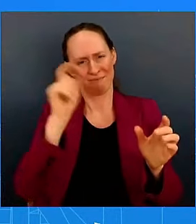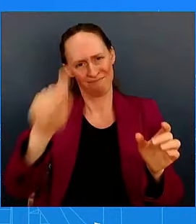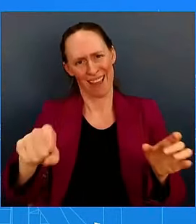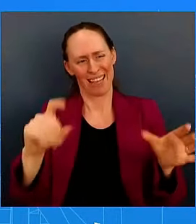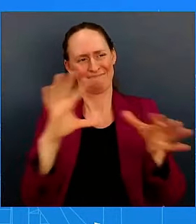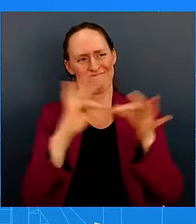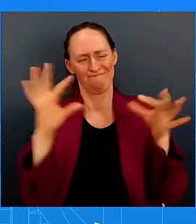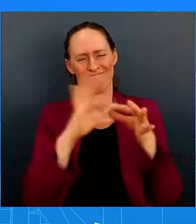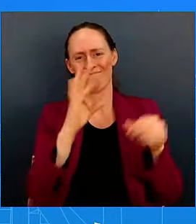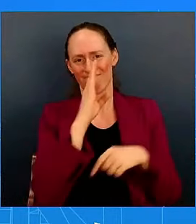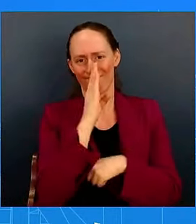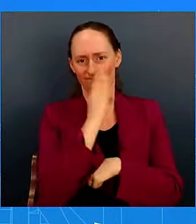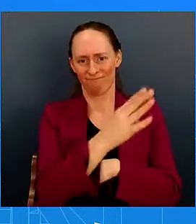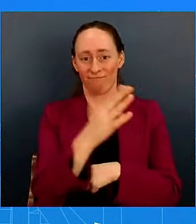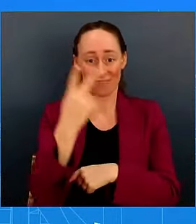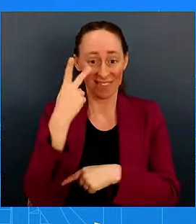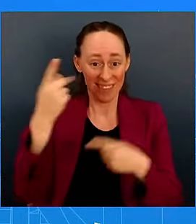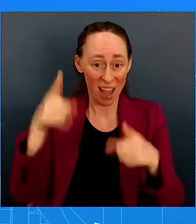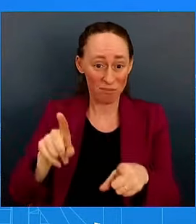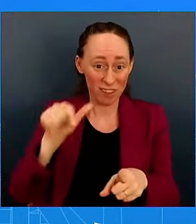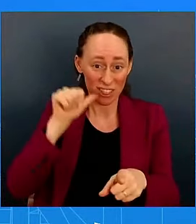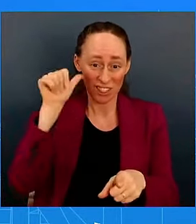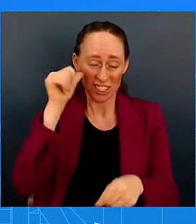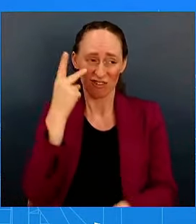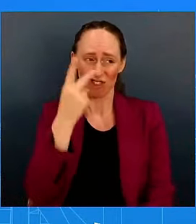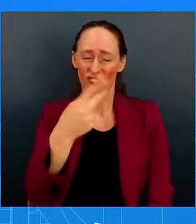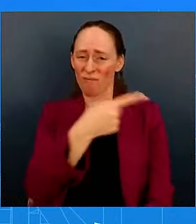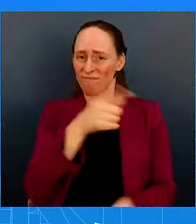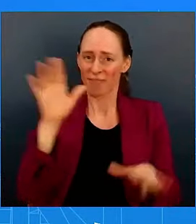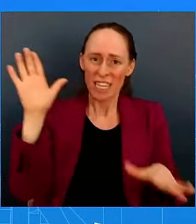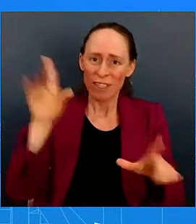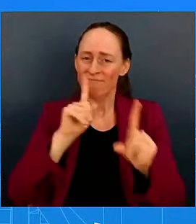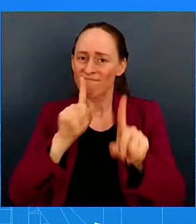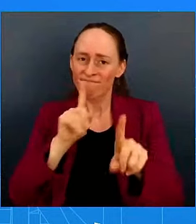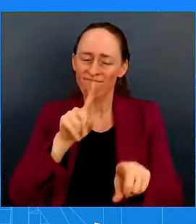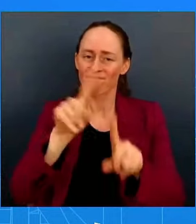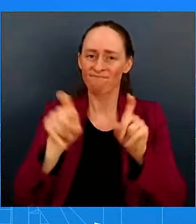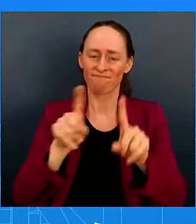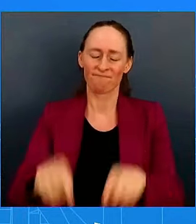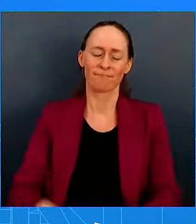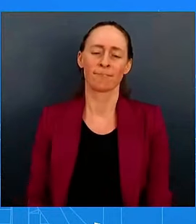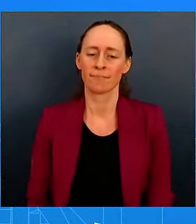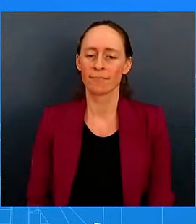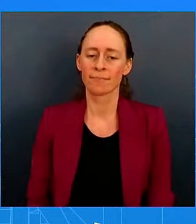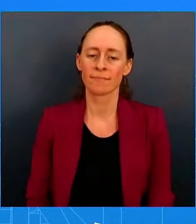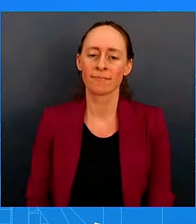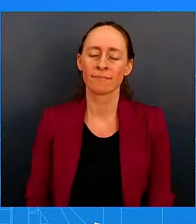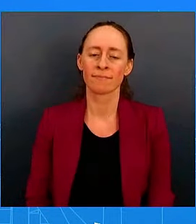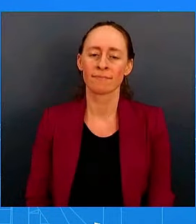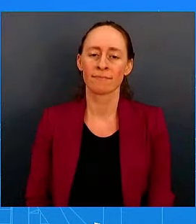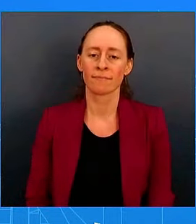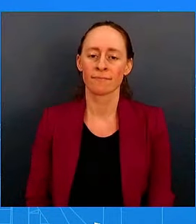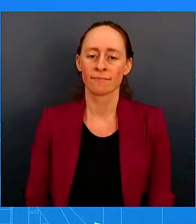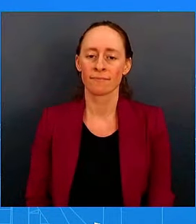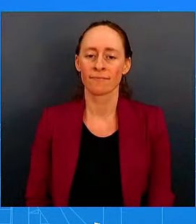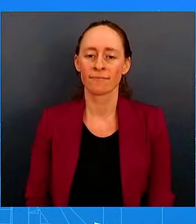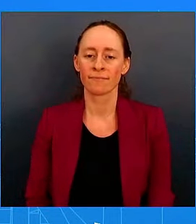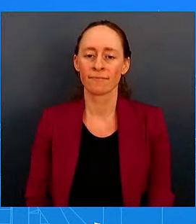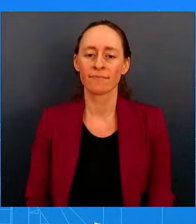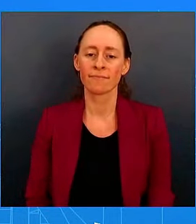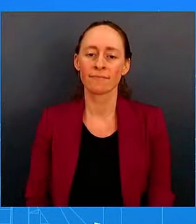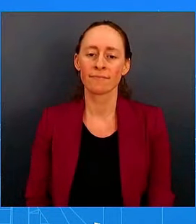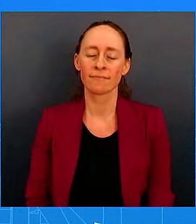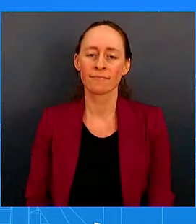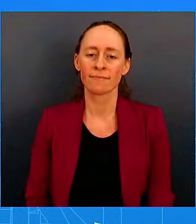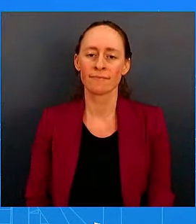yesterday in that hearing. All right. We're going to start wrapping it up. Go ahead. Thank you. And somebody may have asked this before, and if they did, I apologize,